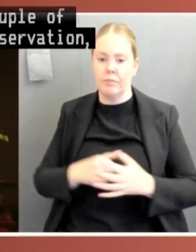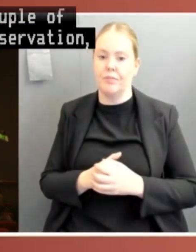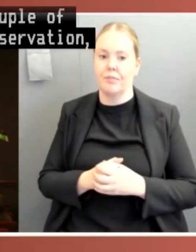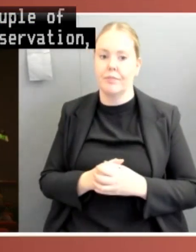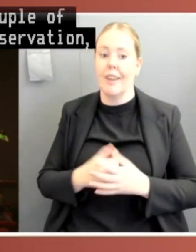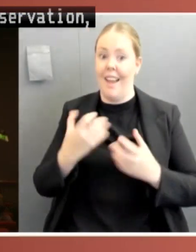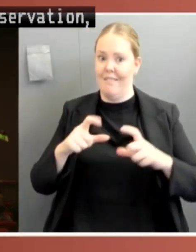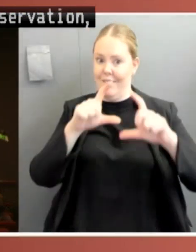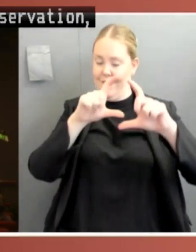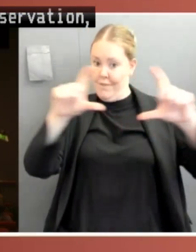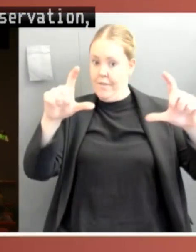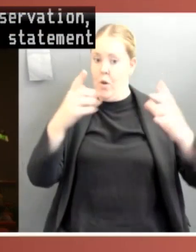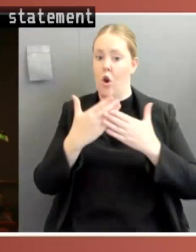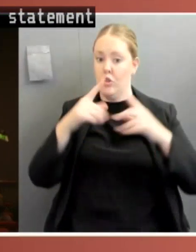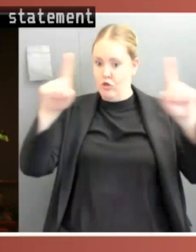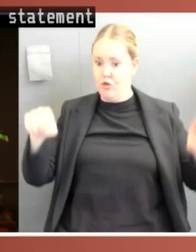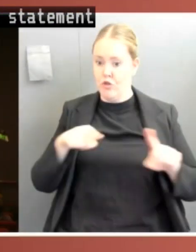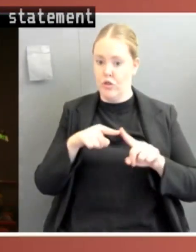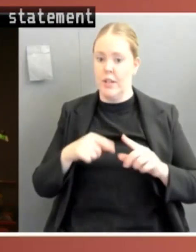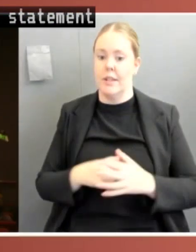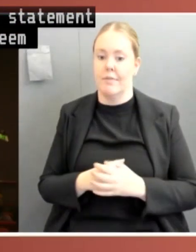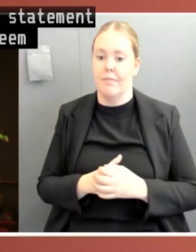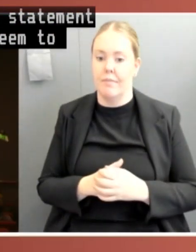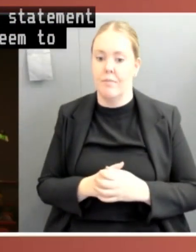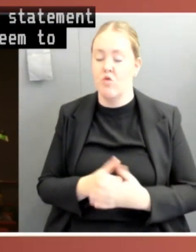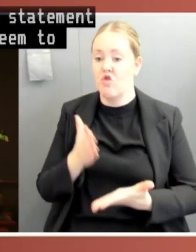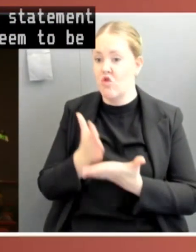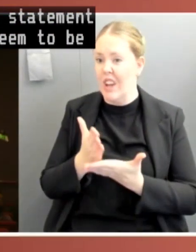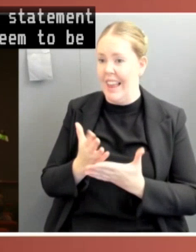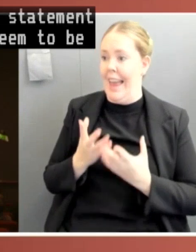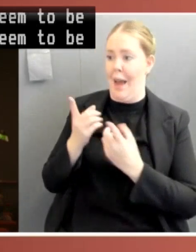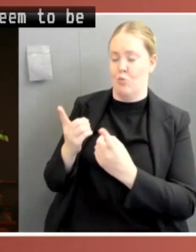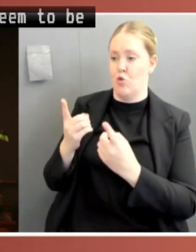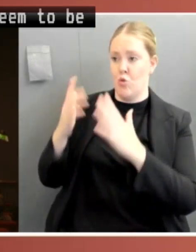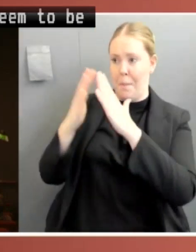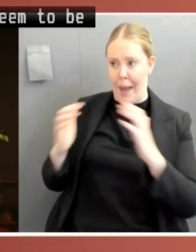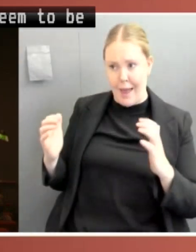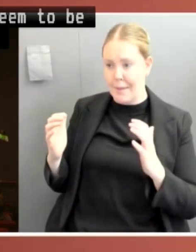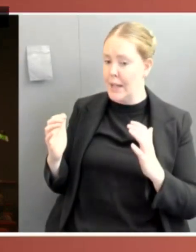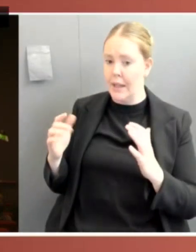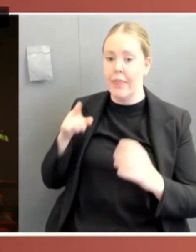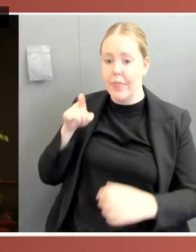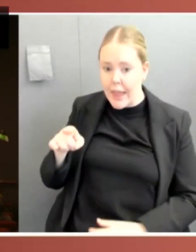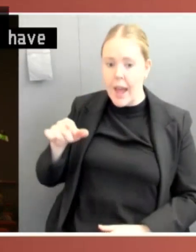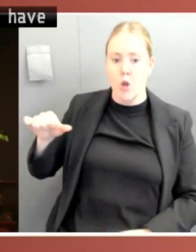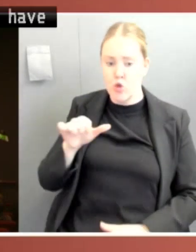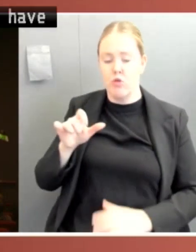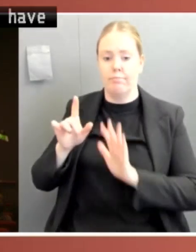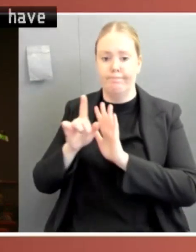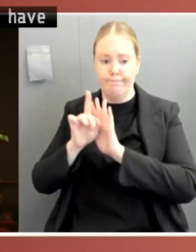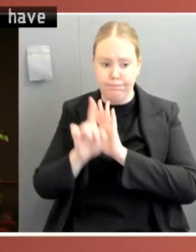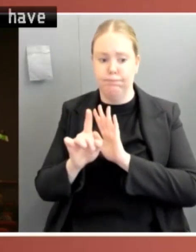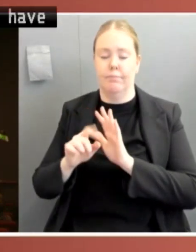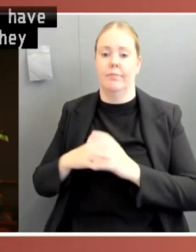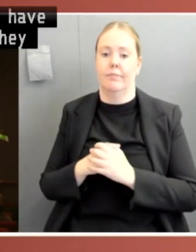seem to be saying it really was up to parliament and they should have pulled their finger out, they should be reasserting themselves. They abdicated their role,